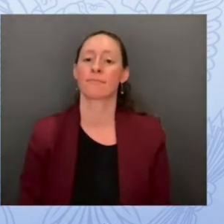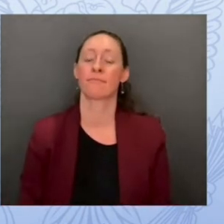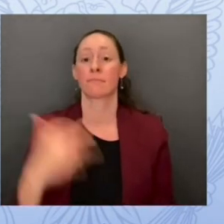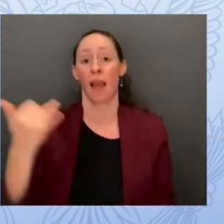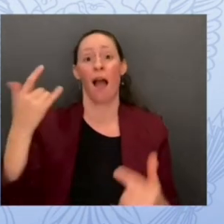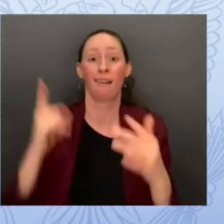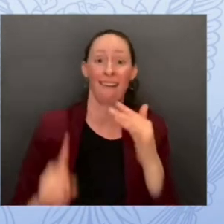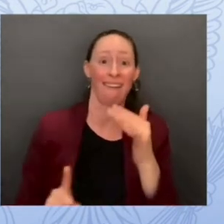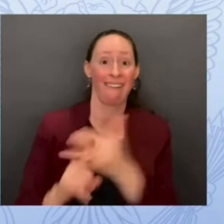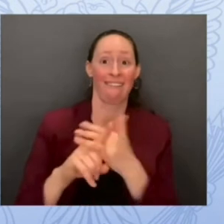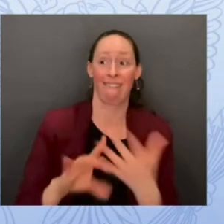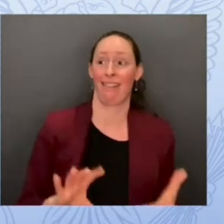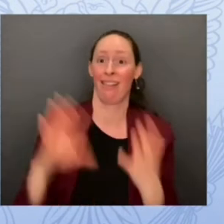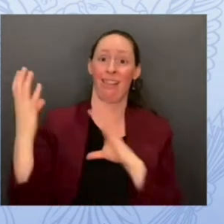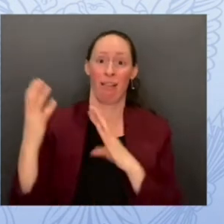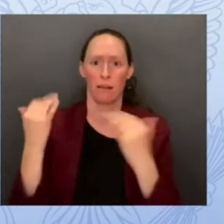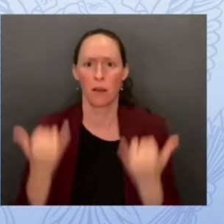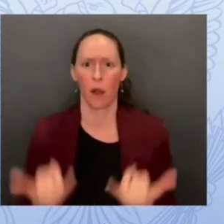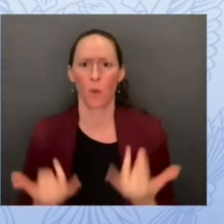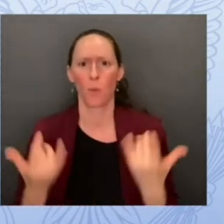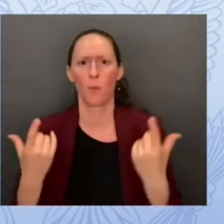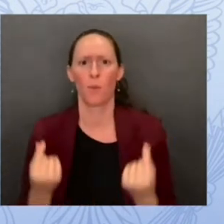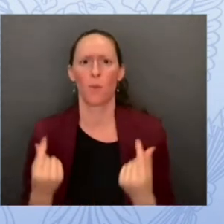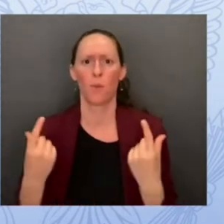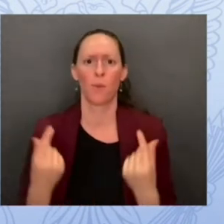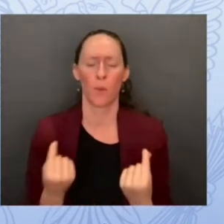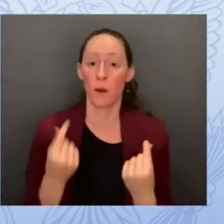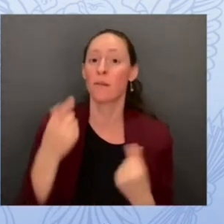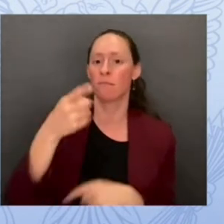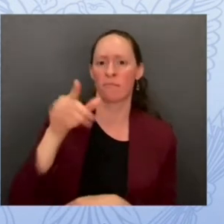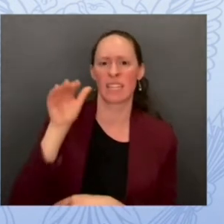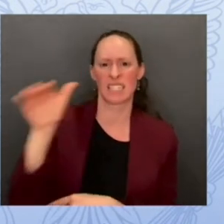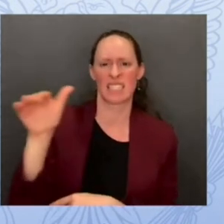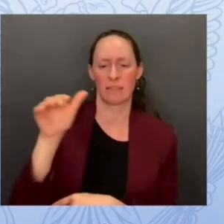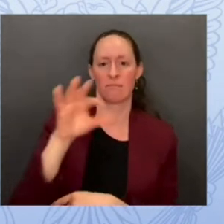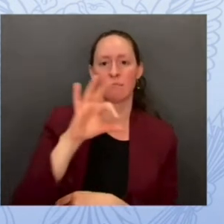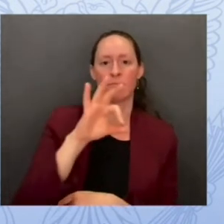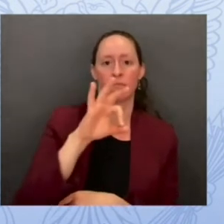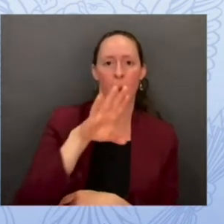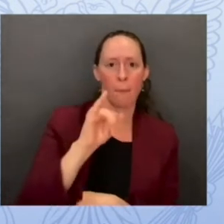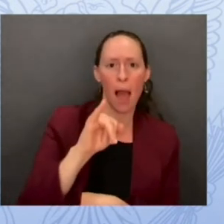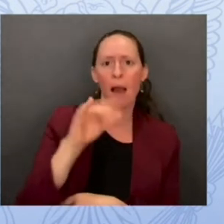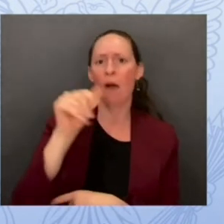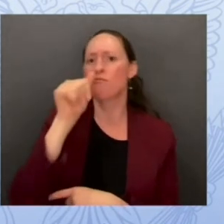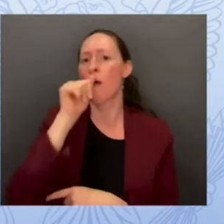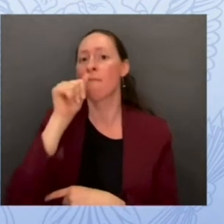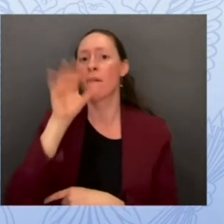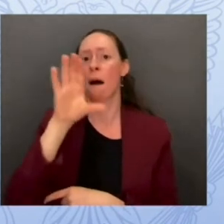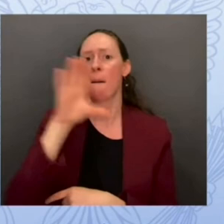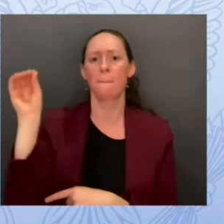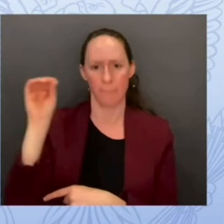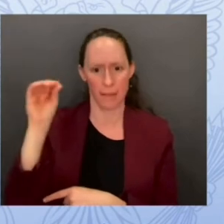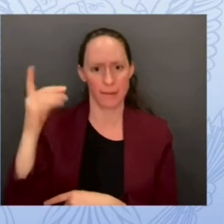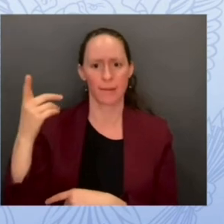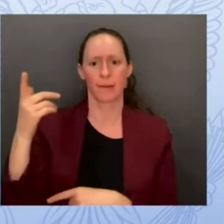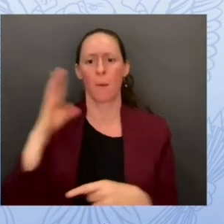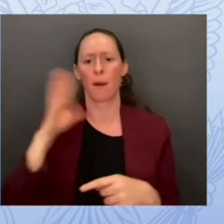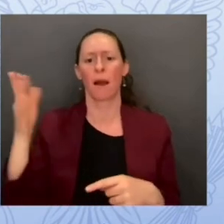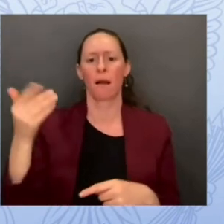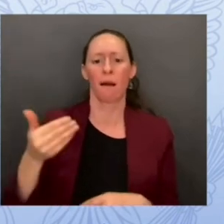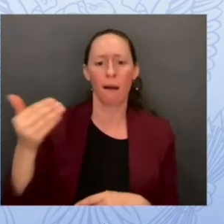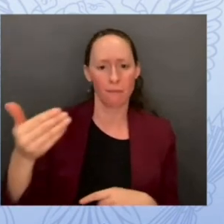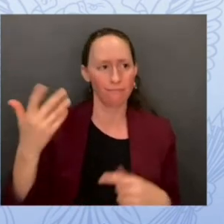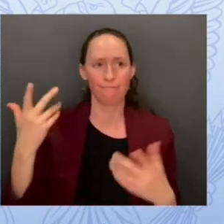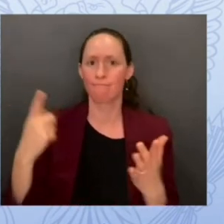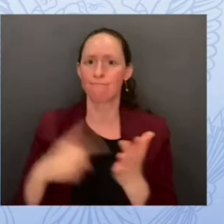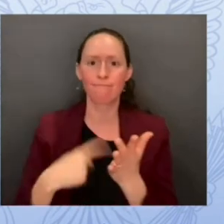both the fbi's private sector resources because in many cases there's the speed of recovery is how many hands can